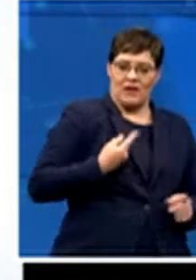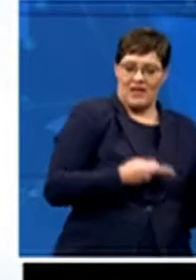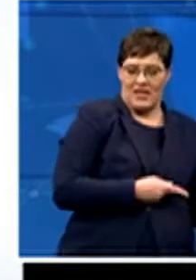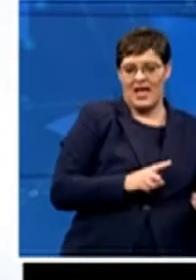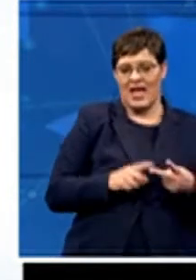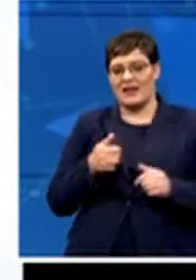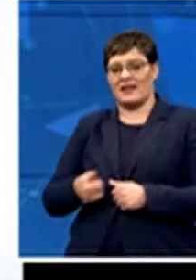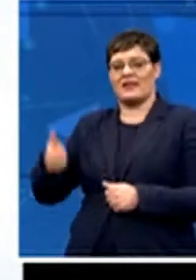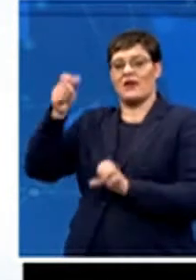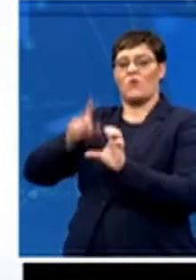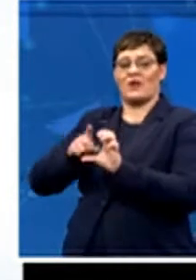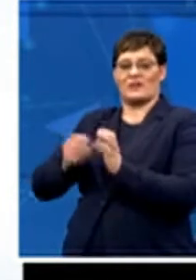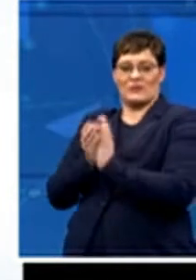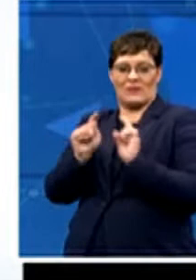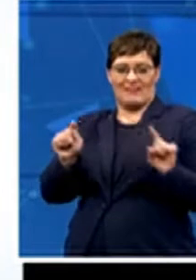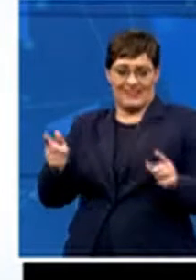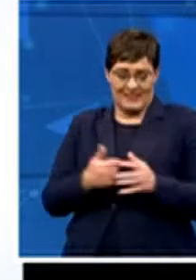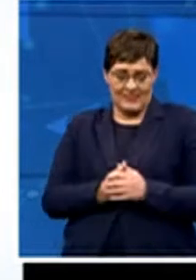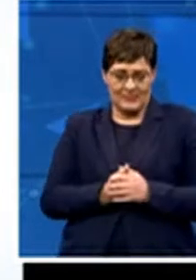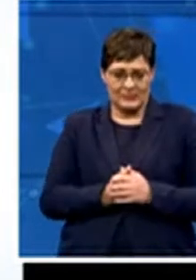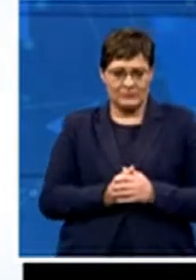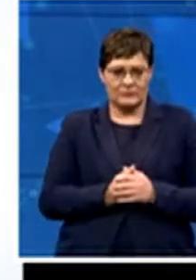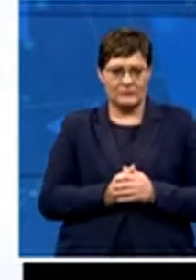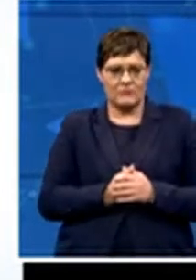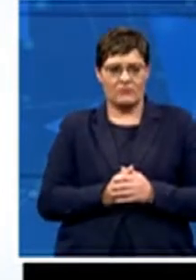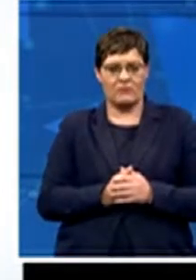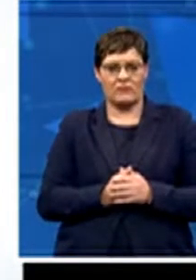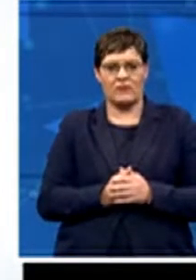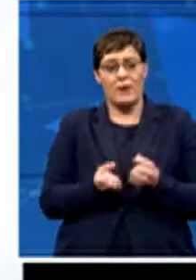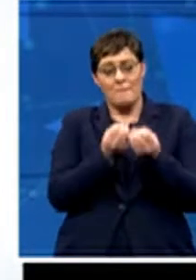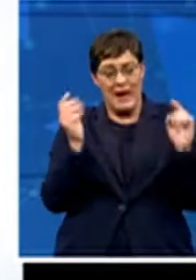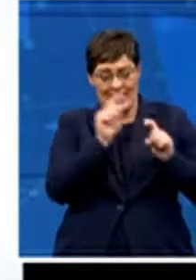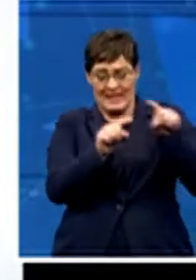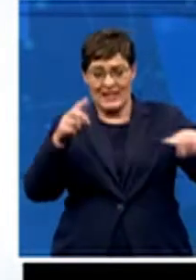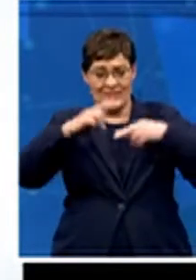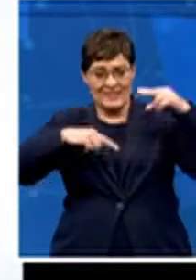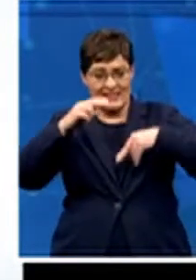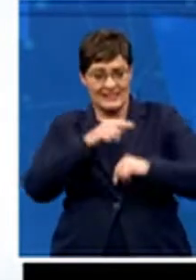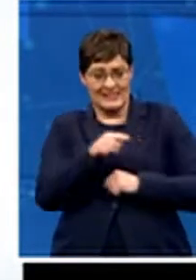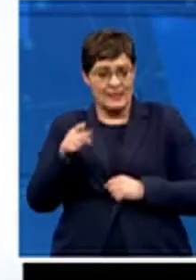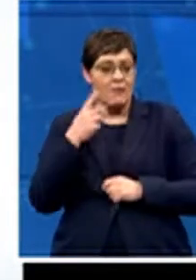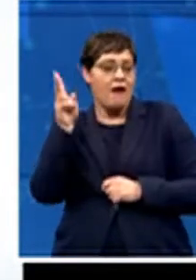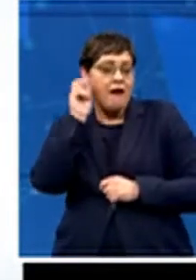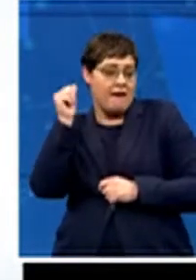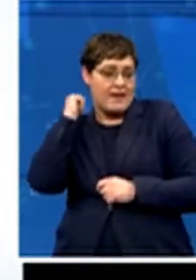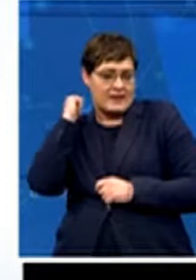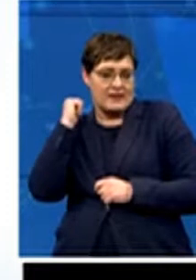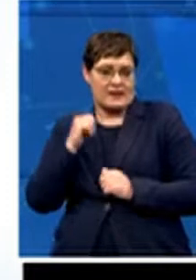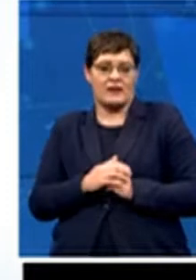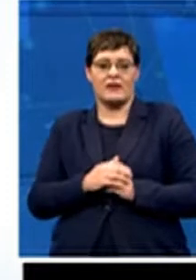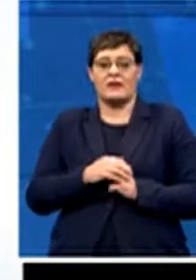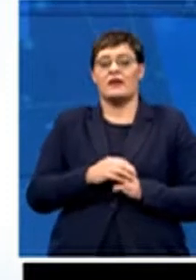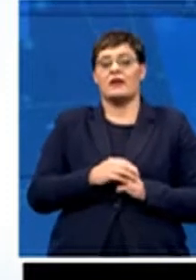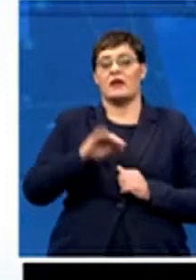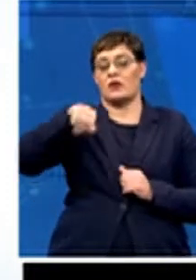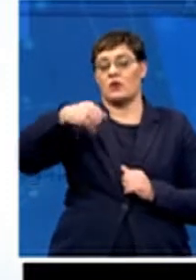The important aspect is that many of these facilities, and we did hear yesterday from Max Jordan that there'd been a number of these, I